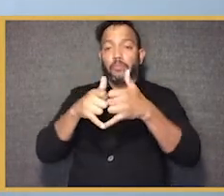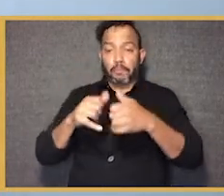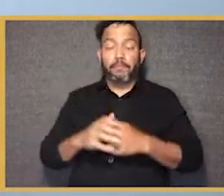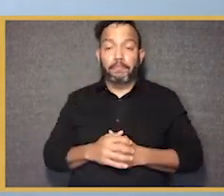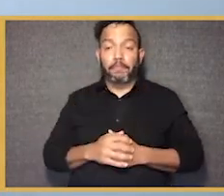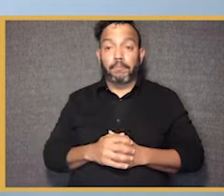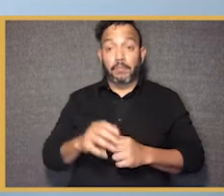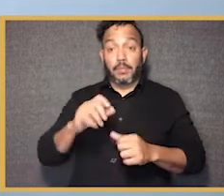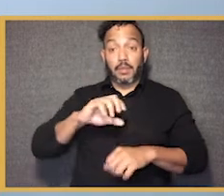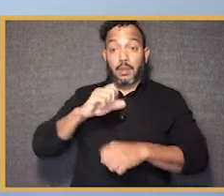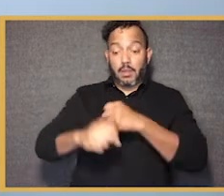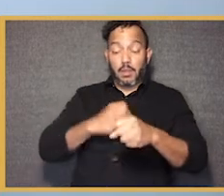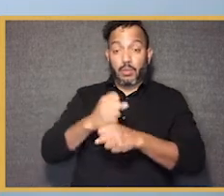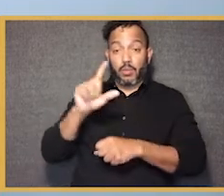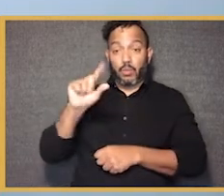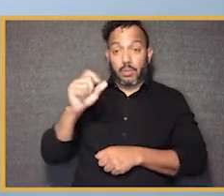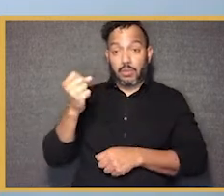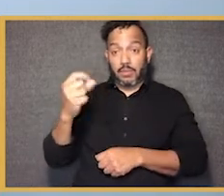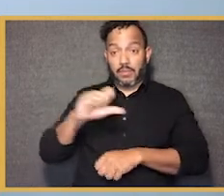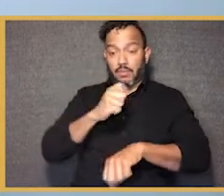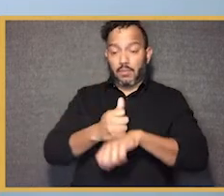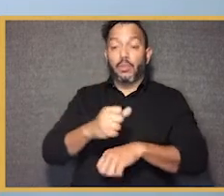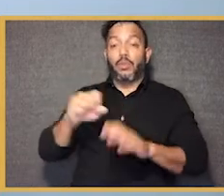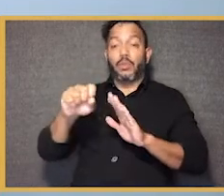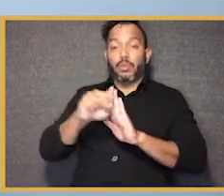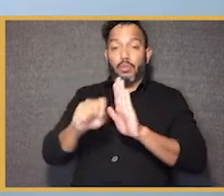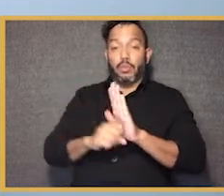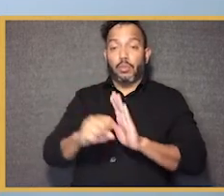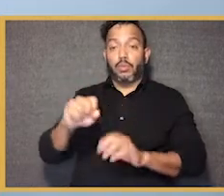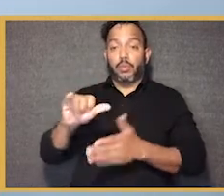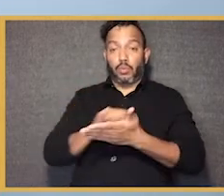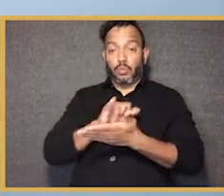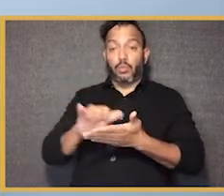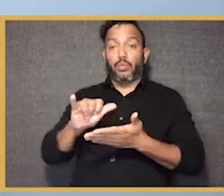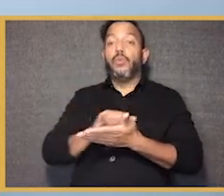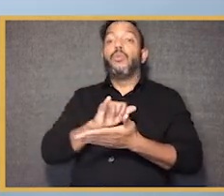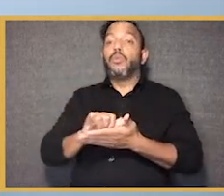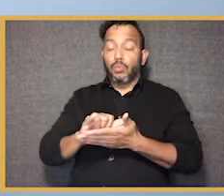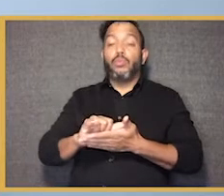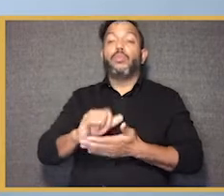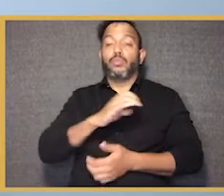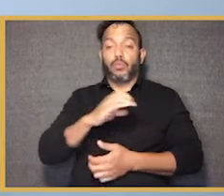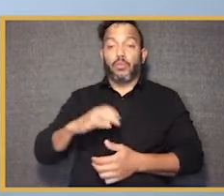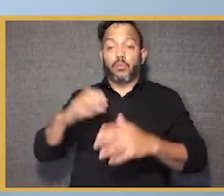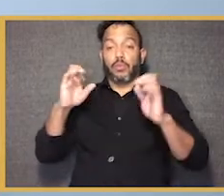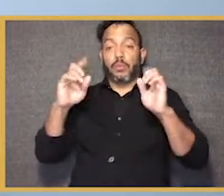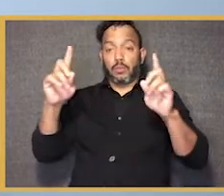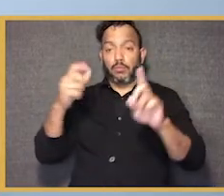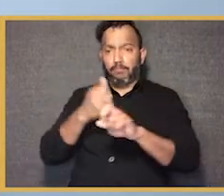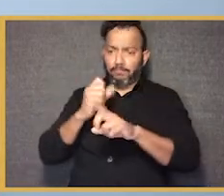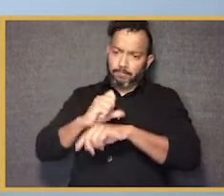Appointed New York State's Education Commissioner in 2011, Dr. King established New York as a national leader